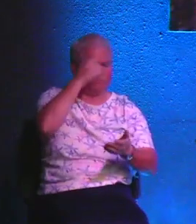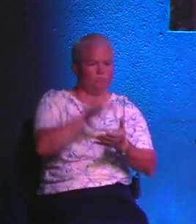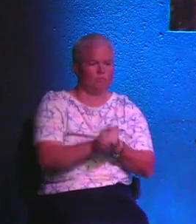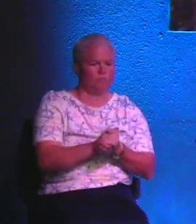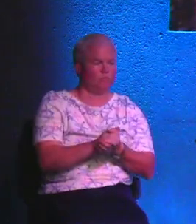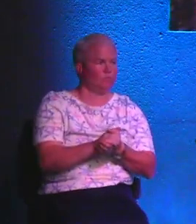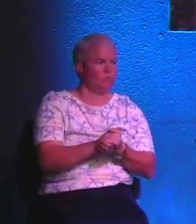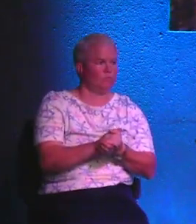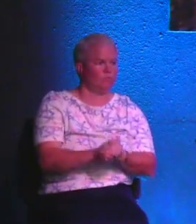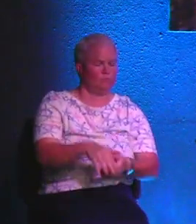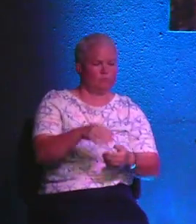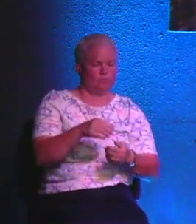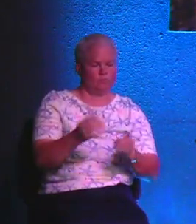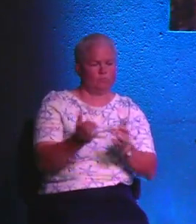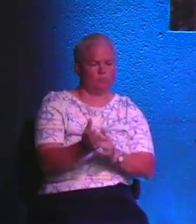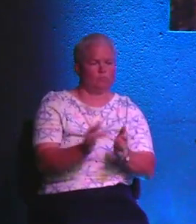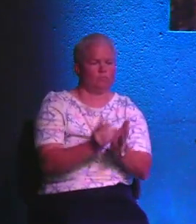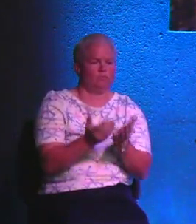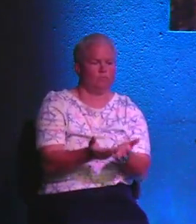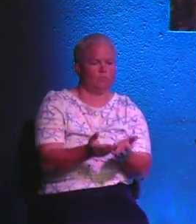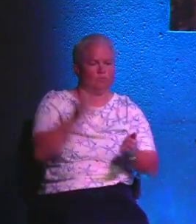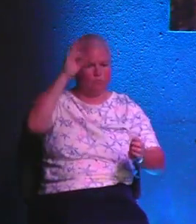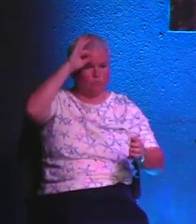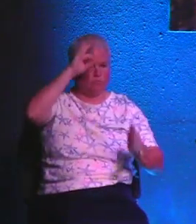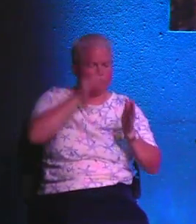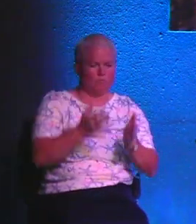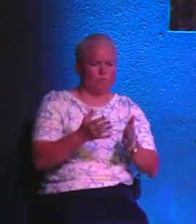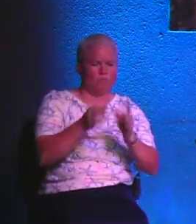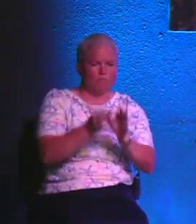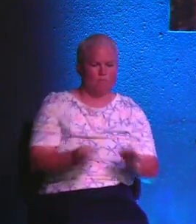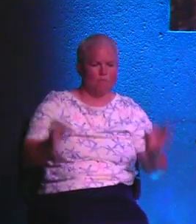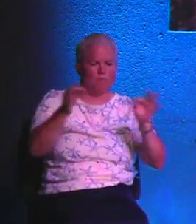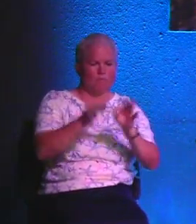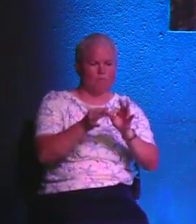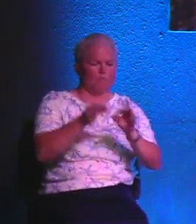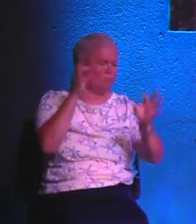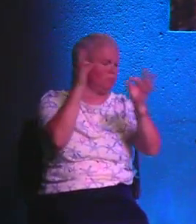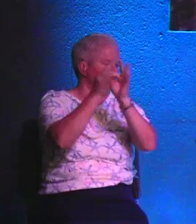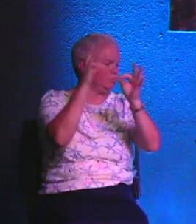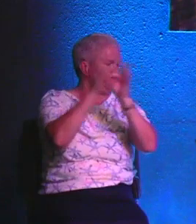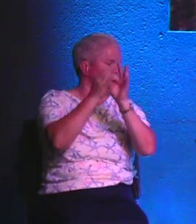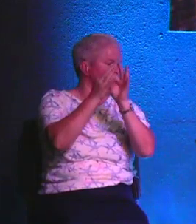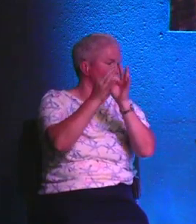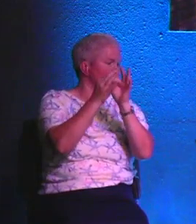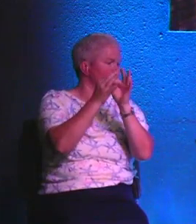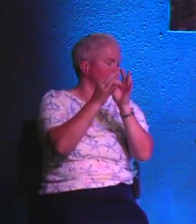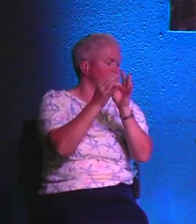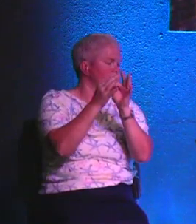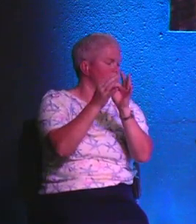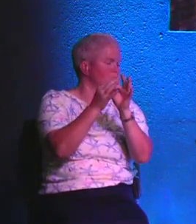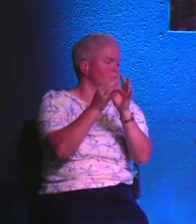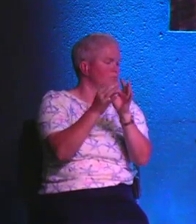-believing and a Bible-preaching church is so vital to your faith. Amen.